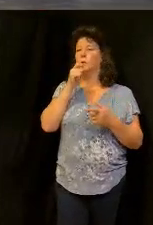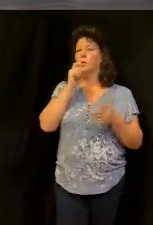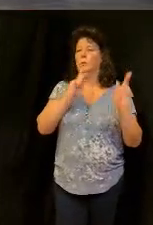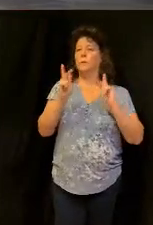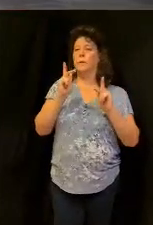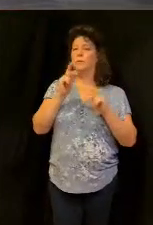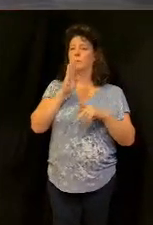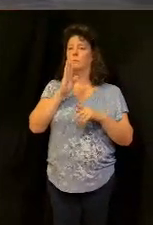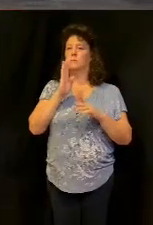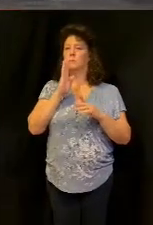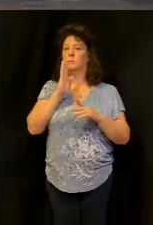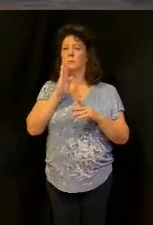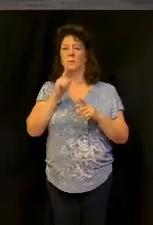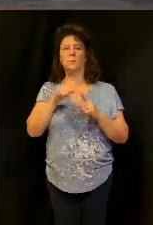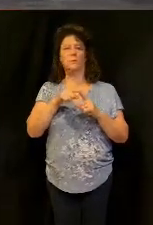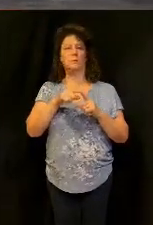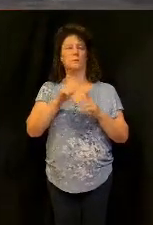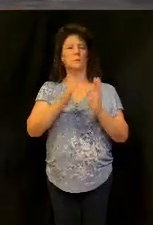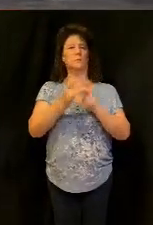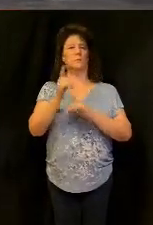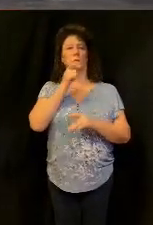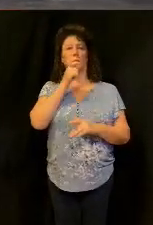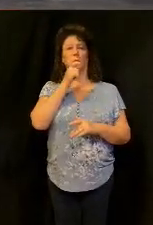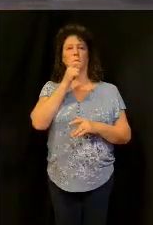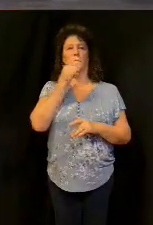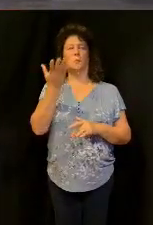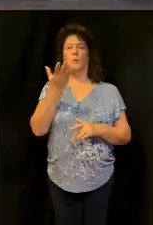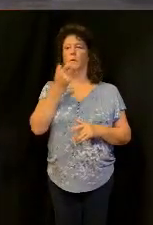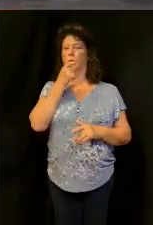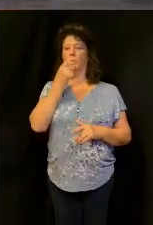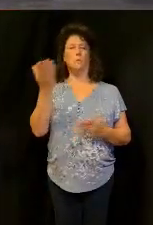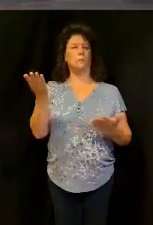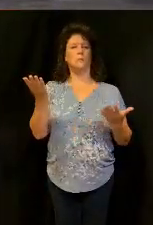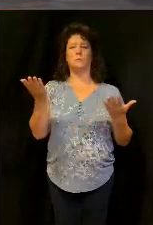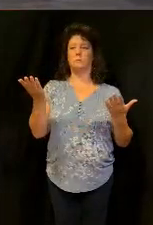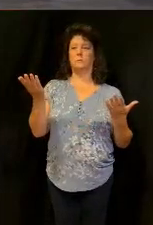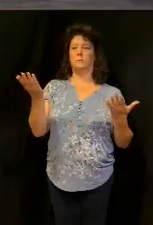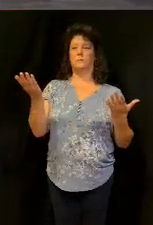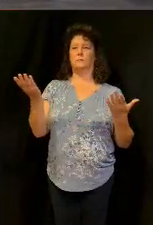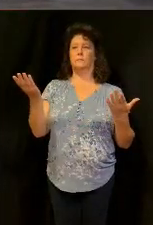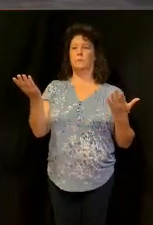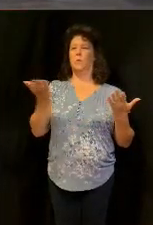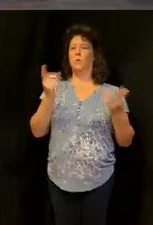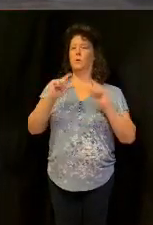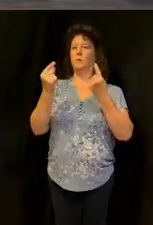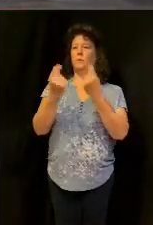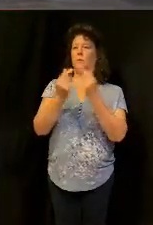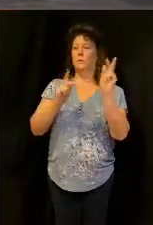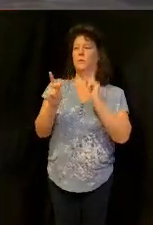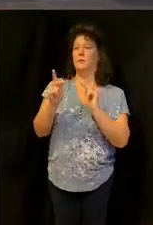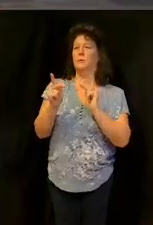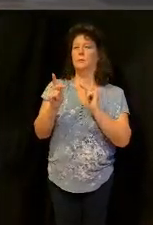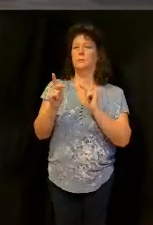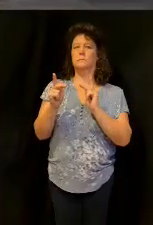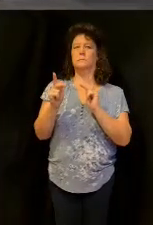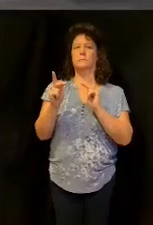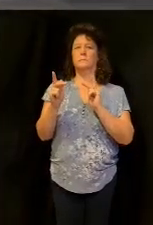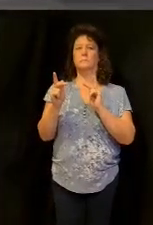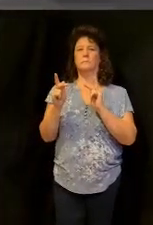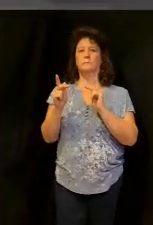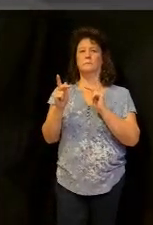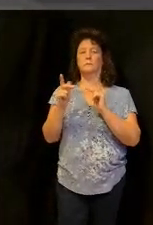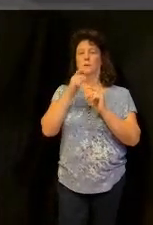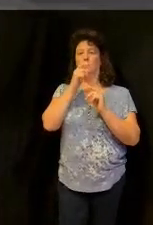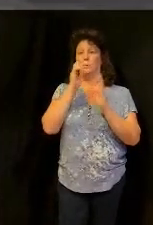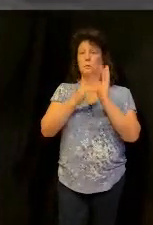talking to what would be there who would be talking to come on who were